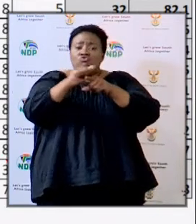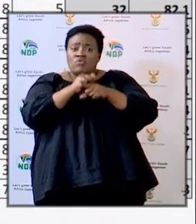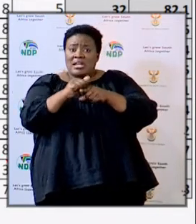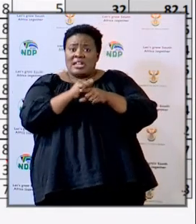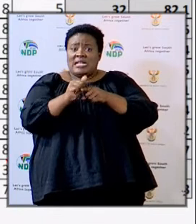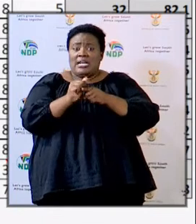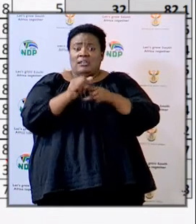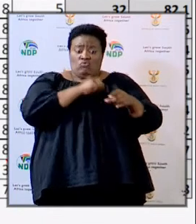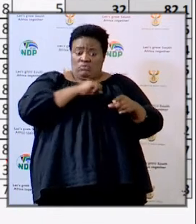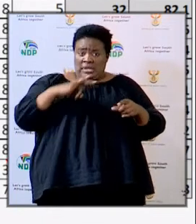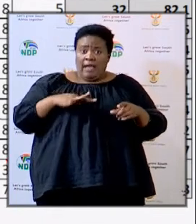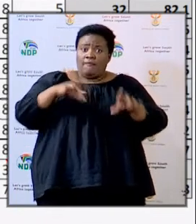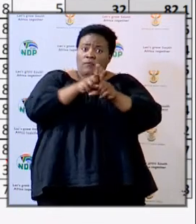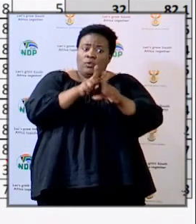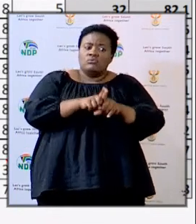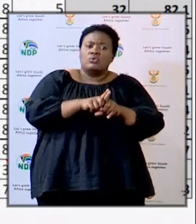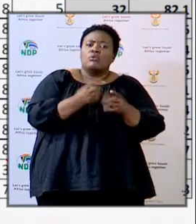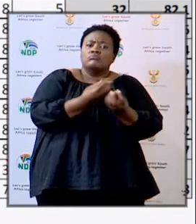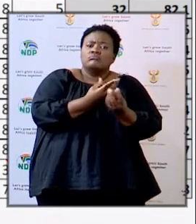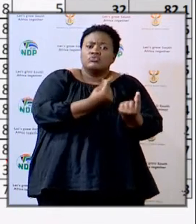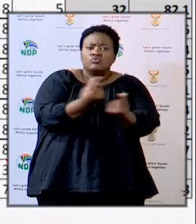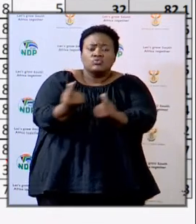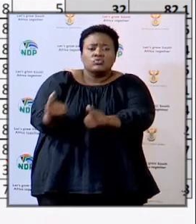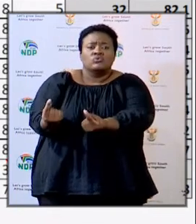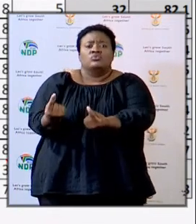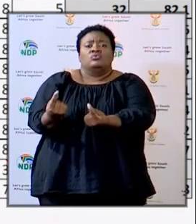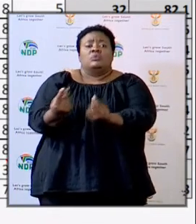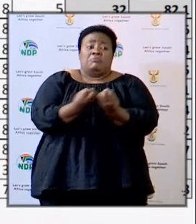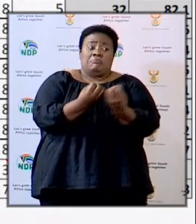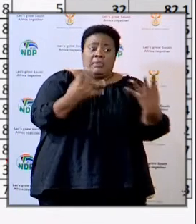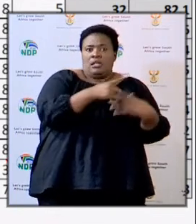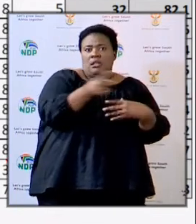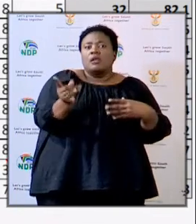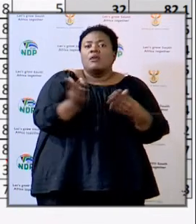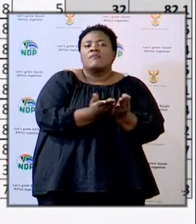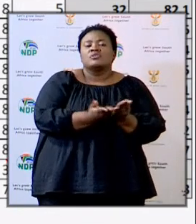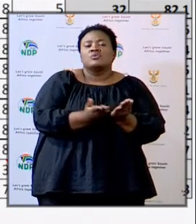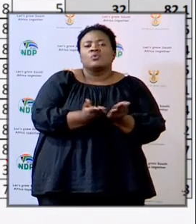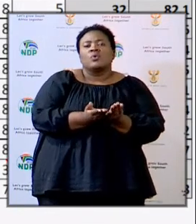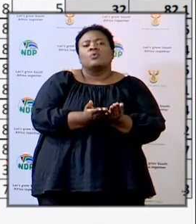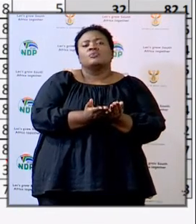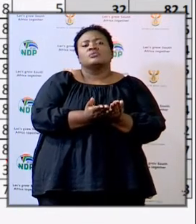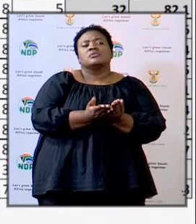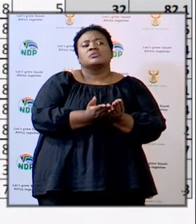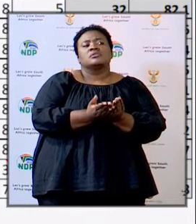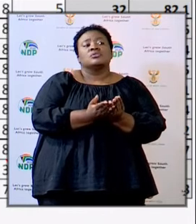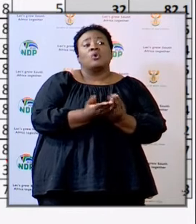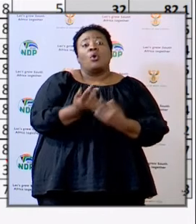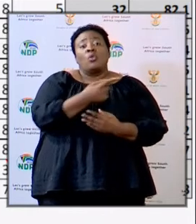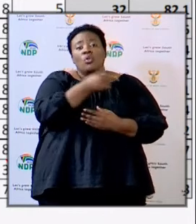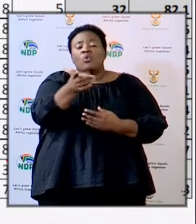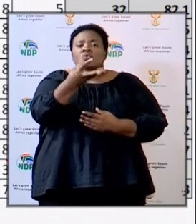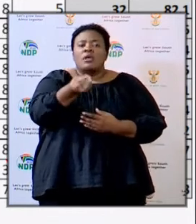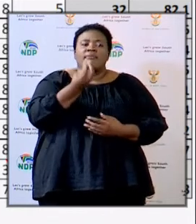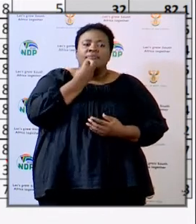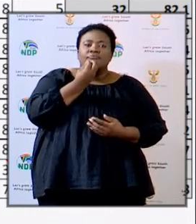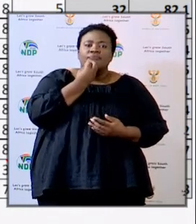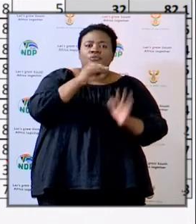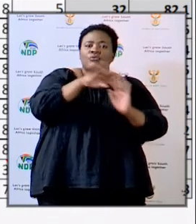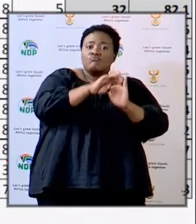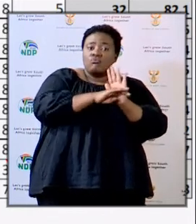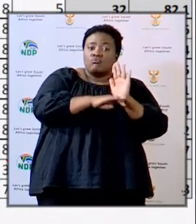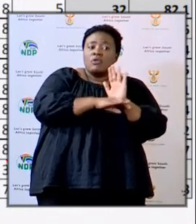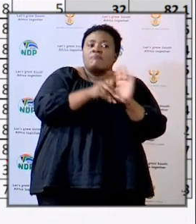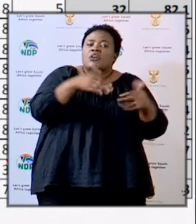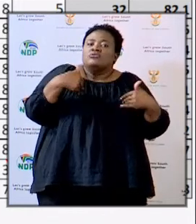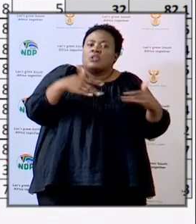training to staff was provided in the majority of those schools. Those who have nutrition programs were